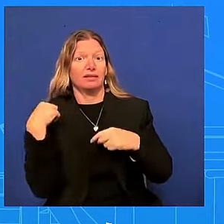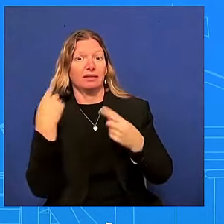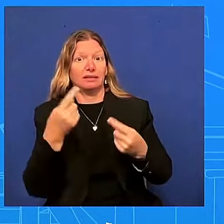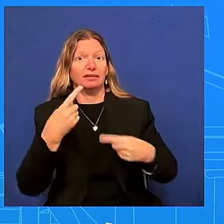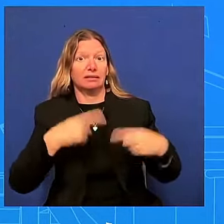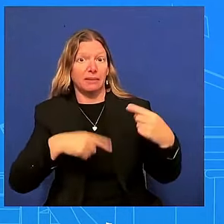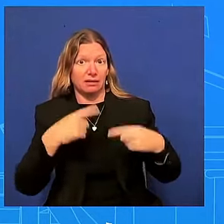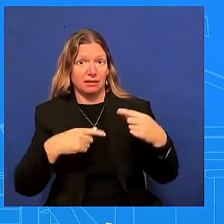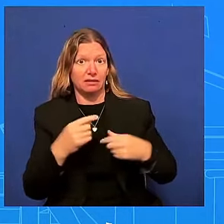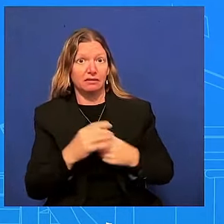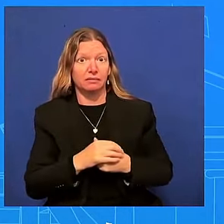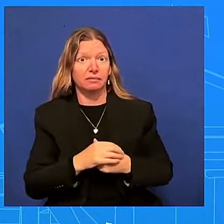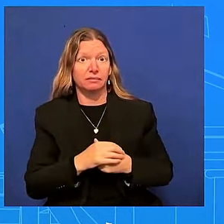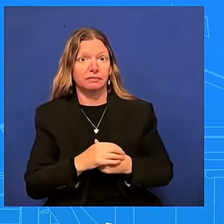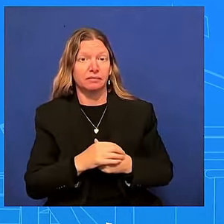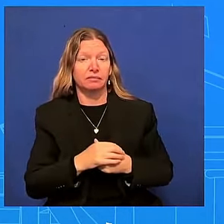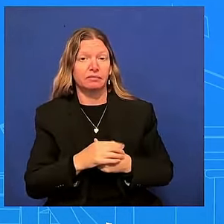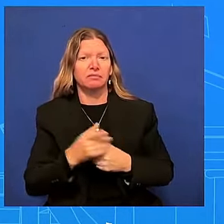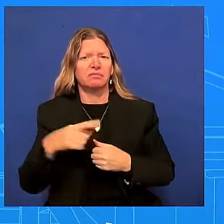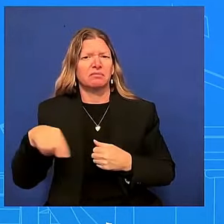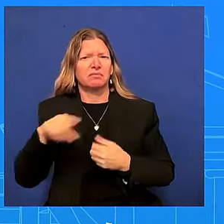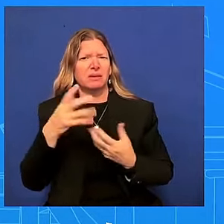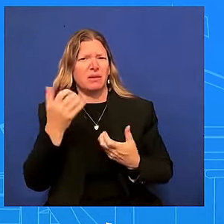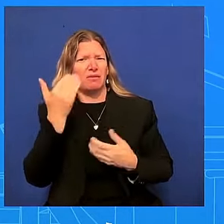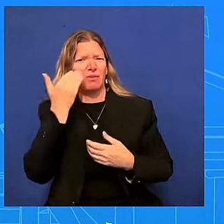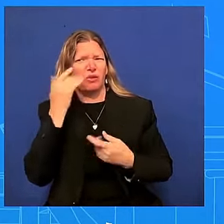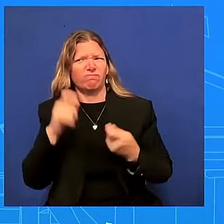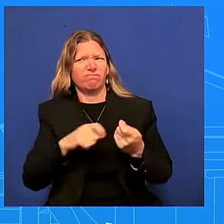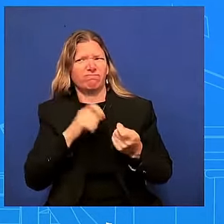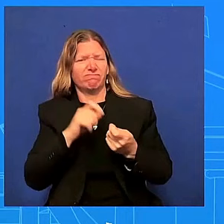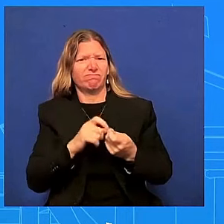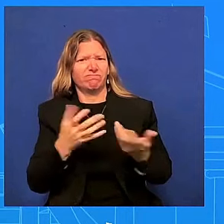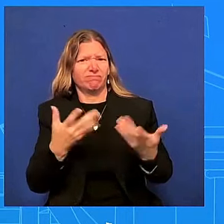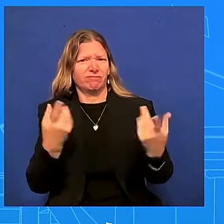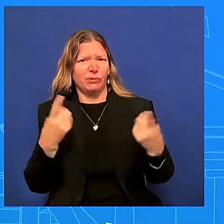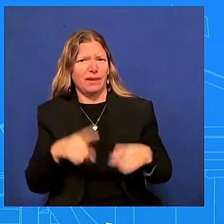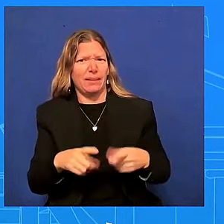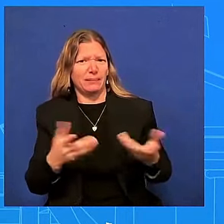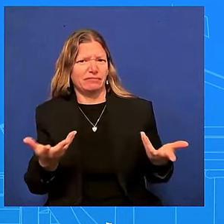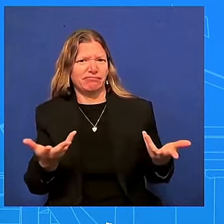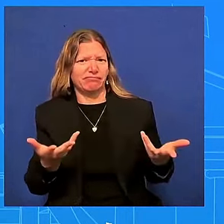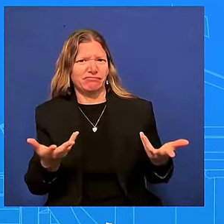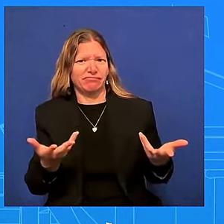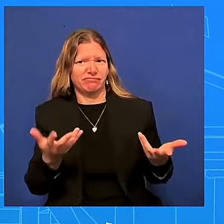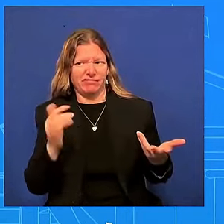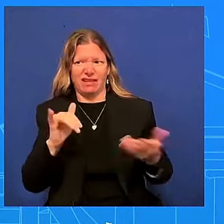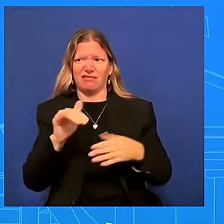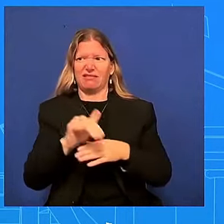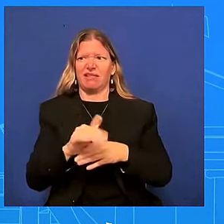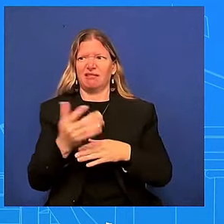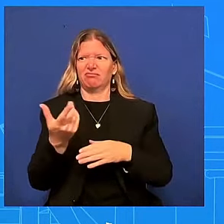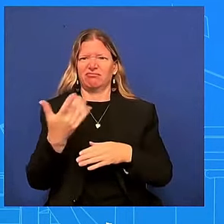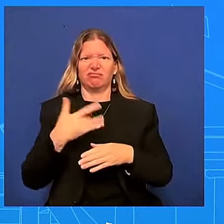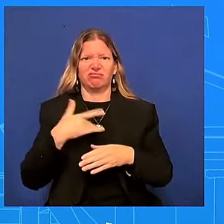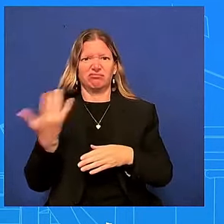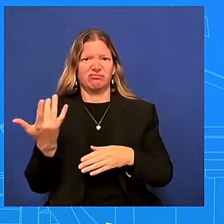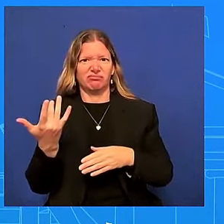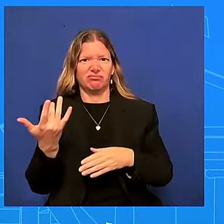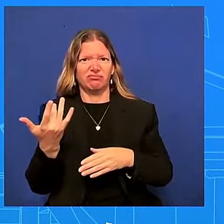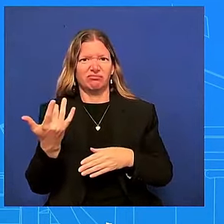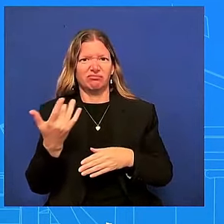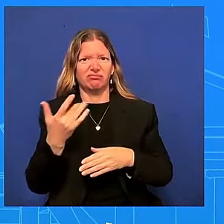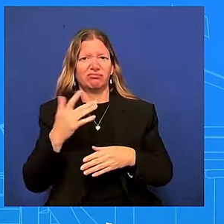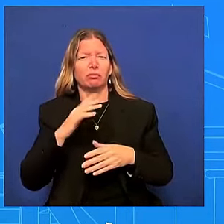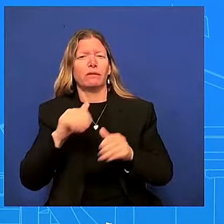exactly happened that night so just to follow up on mj's question i know you said yeah he hadn't taken any